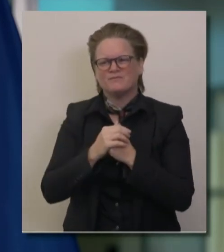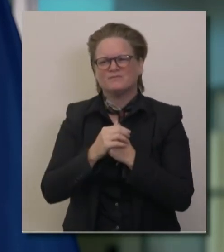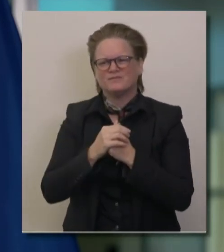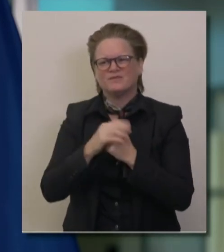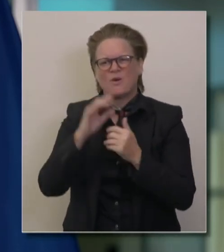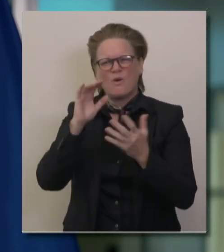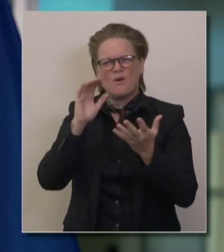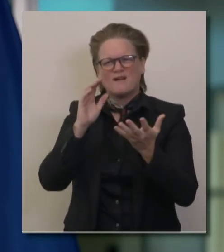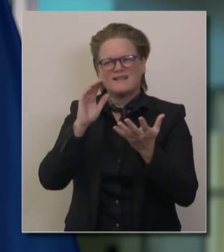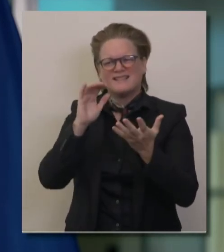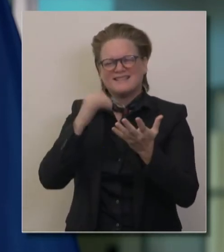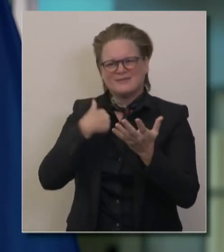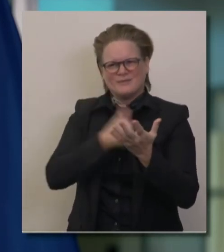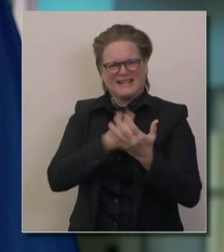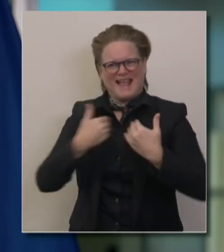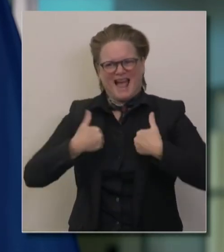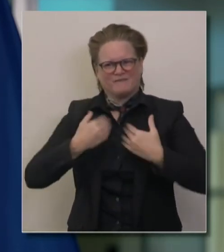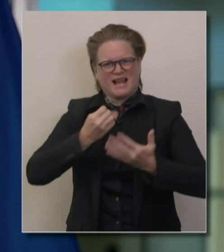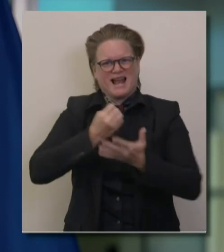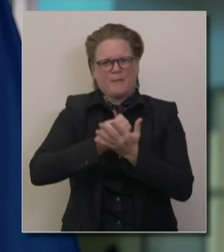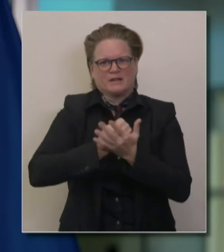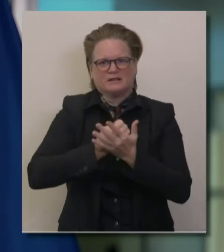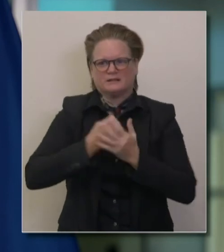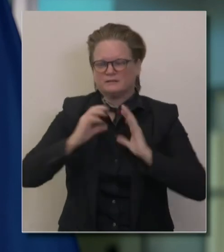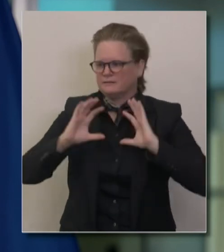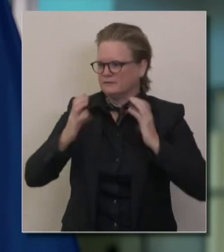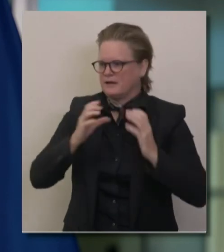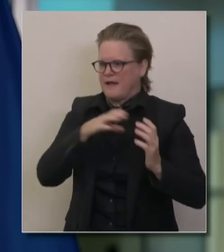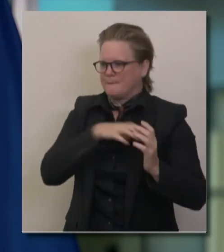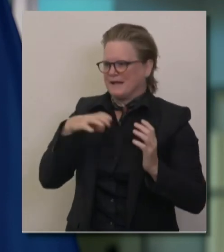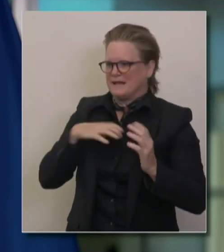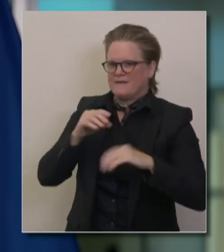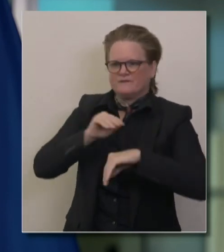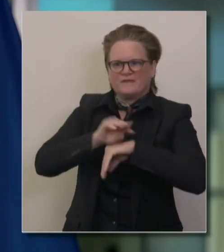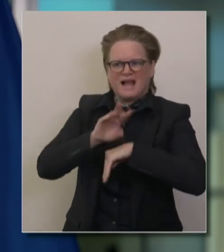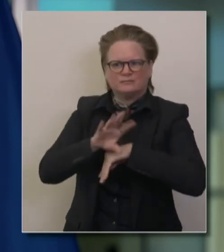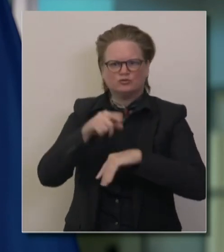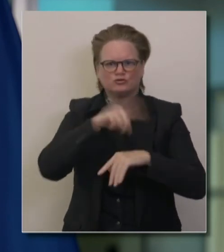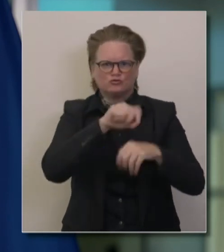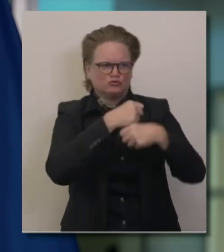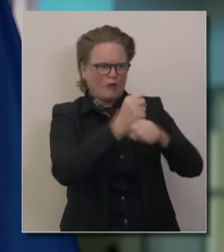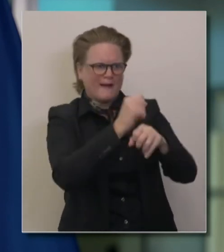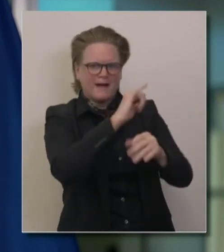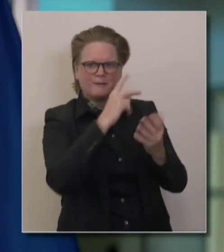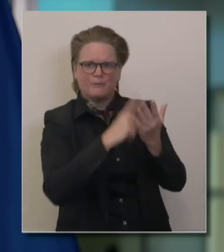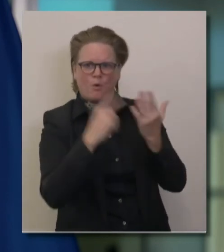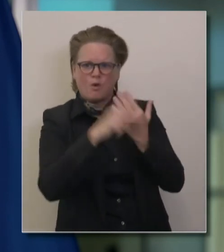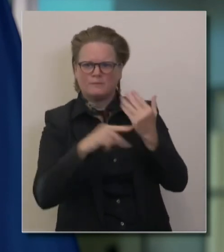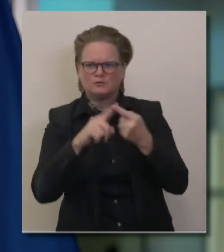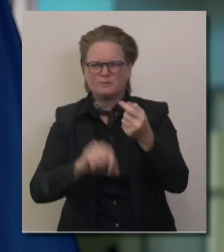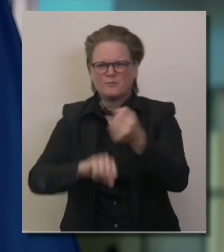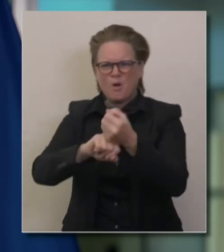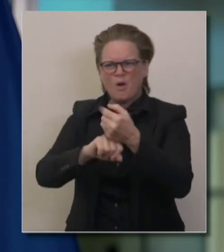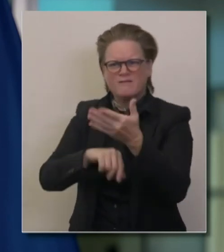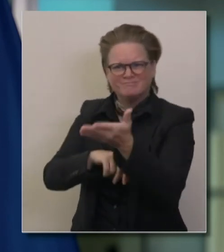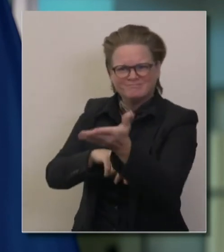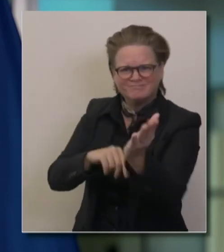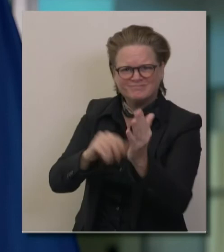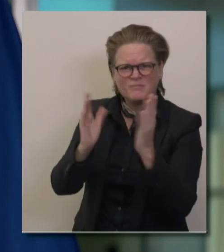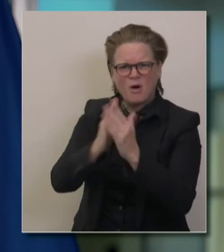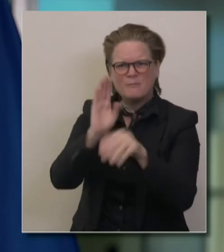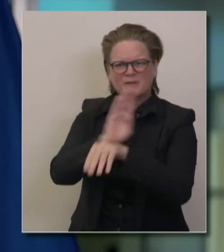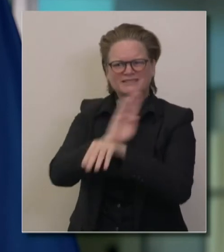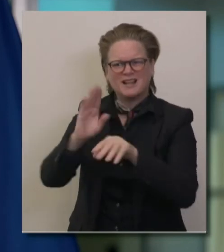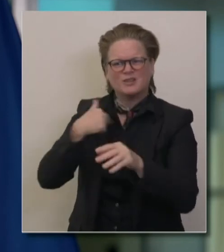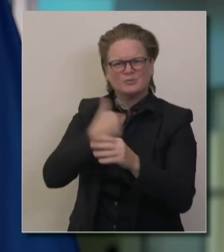Advisory Task Force, she created this program, supported by the legislature. $100 million we